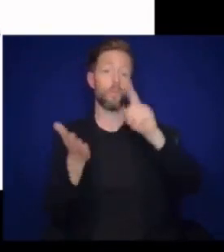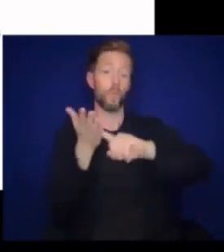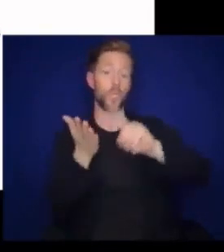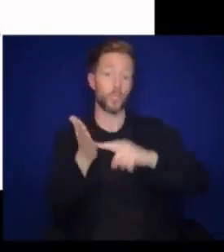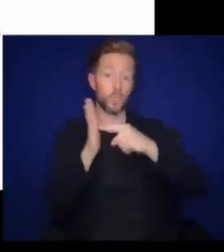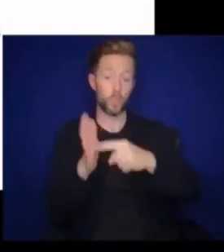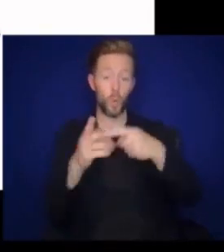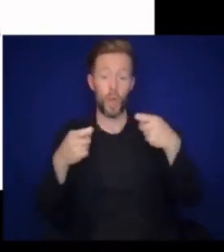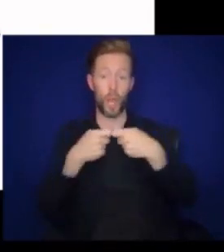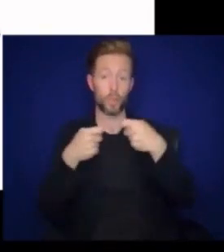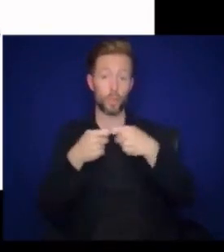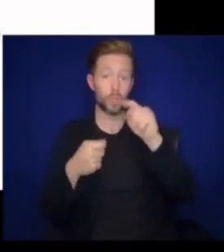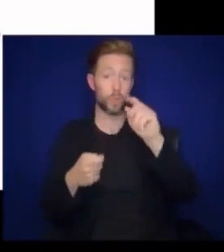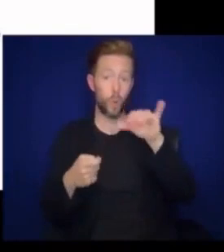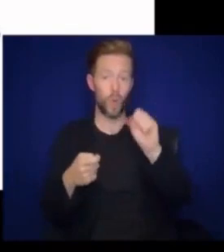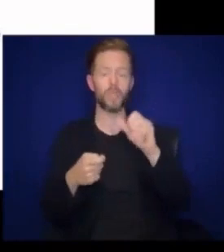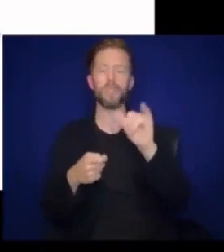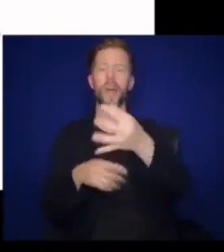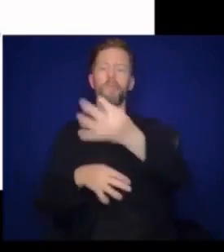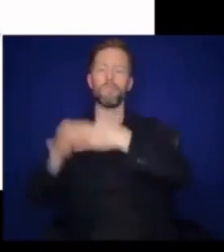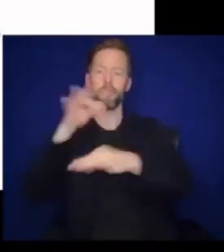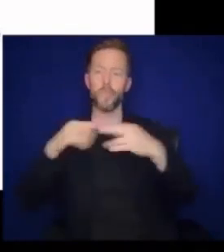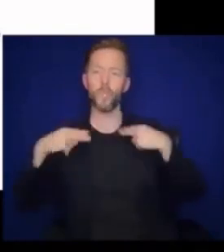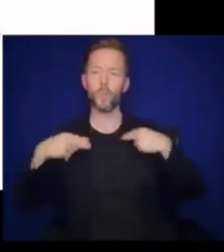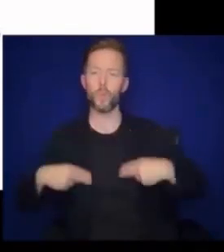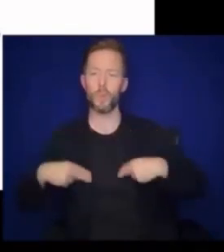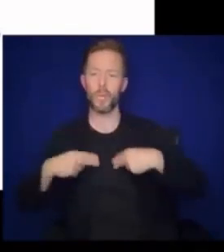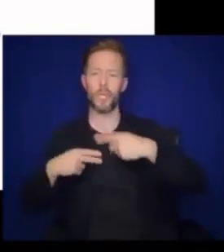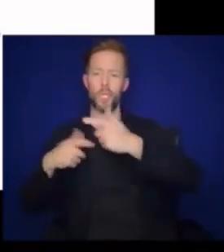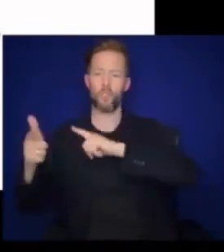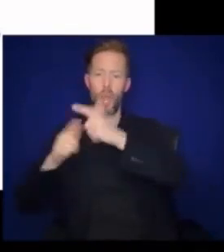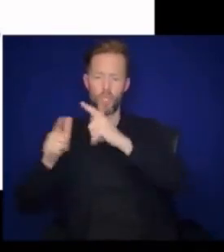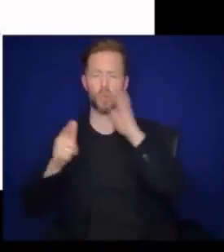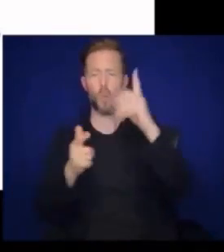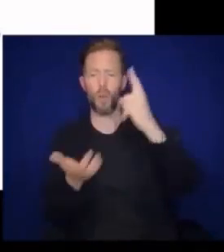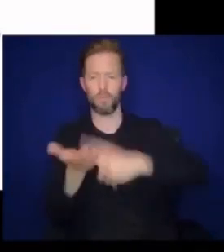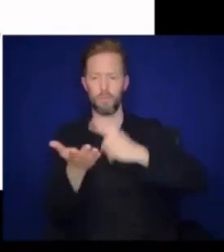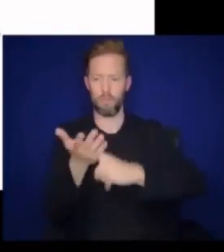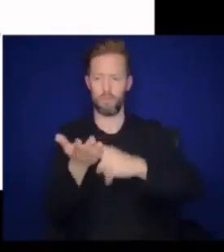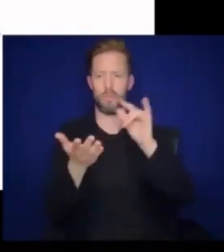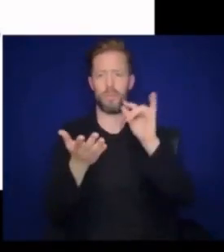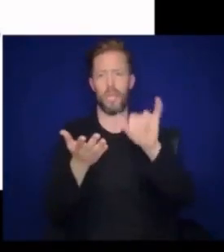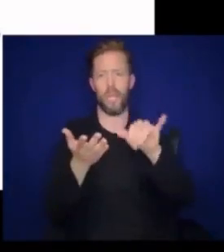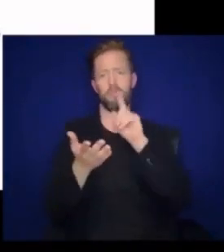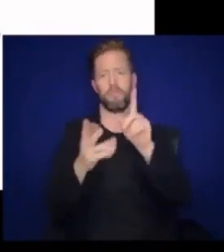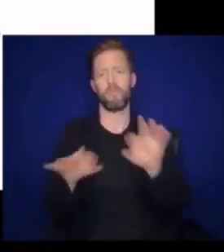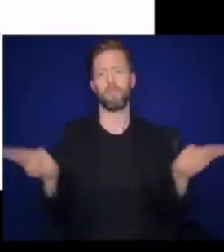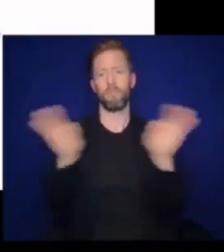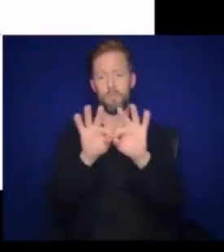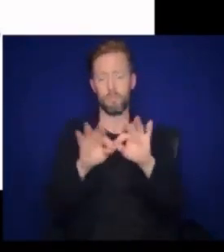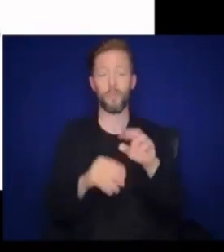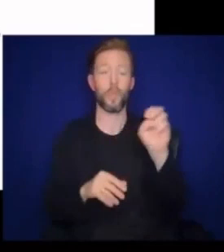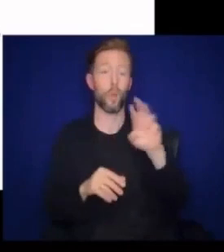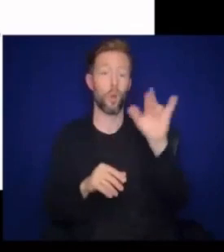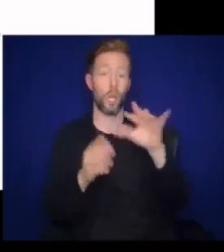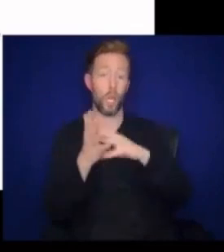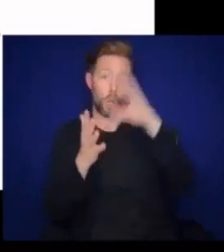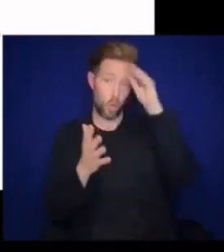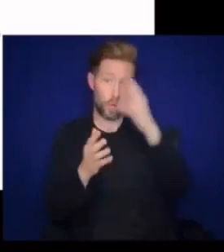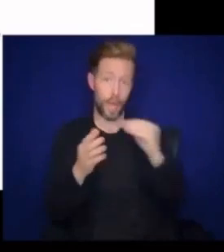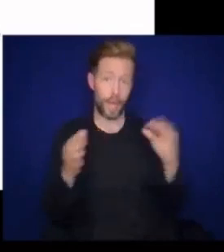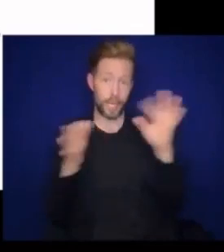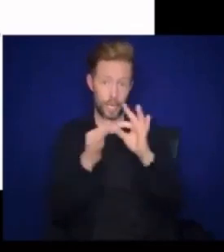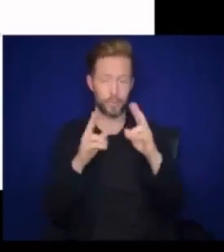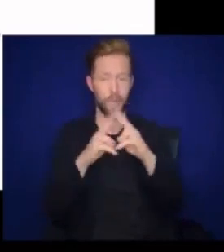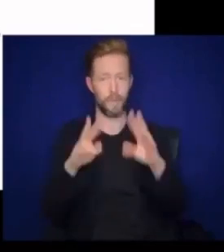Studies show that electronic toys take the place of human interaction, and we will discuss how important that is. Early learning and